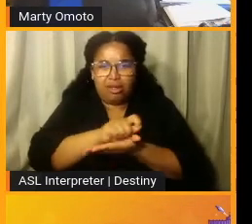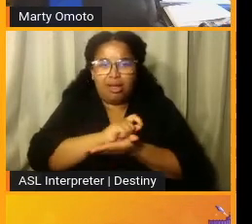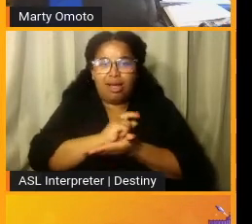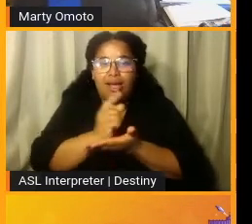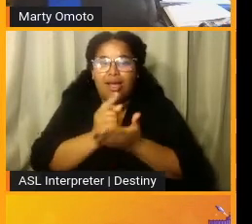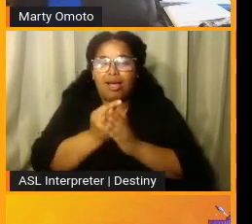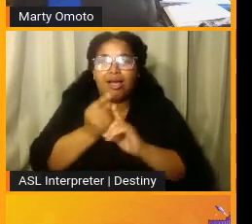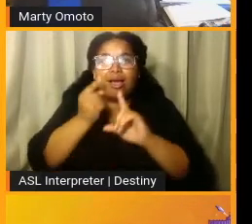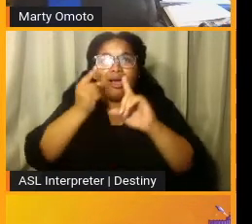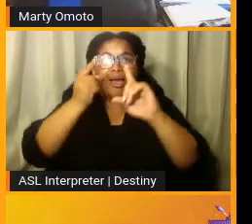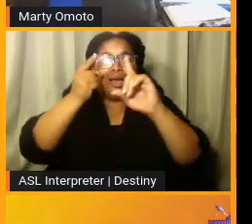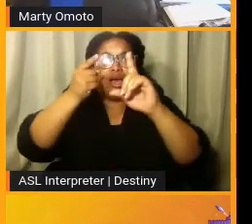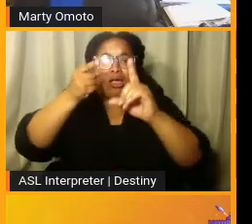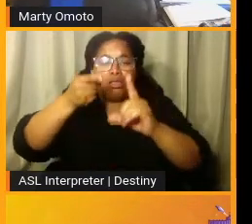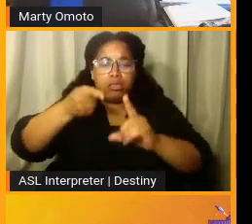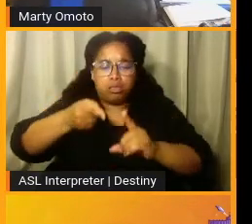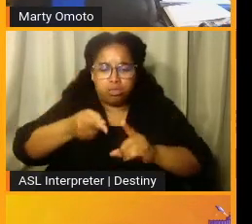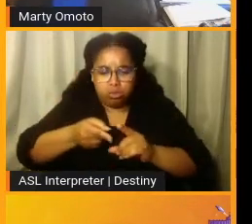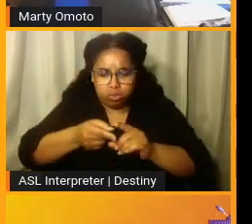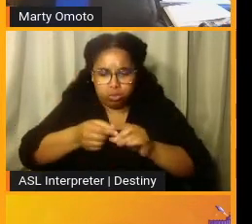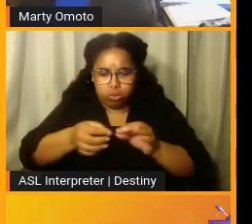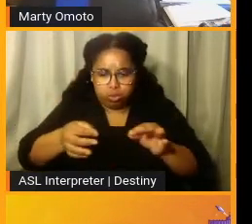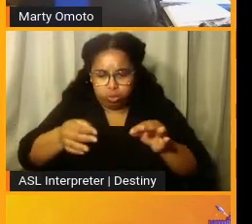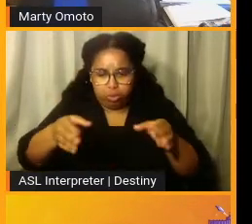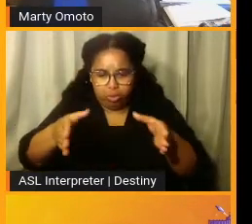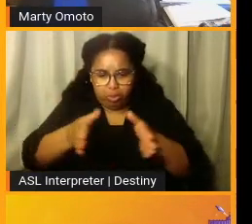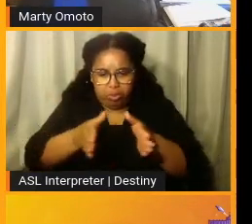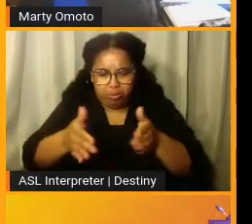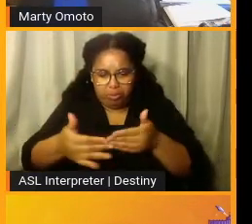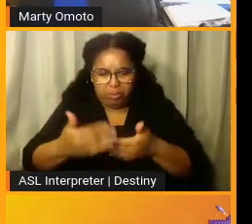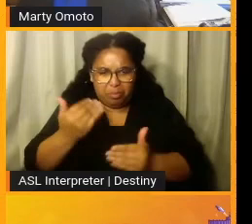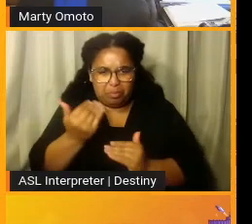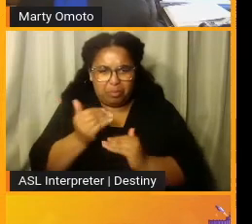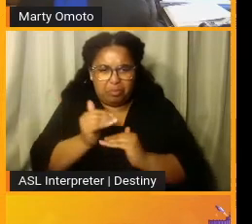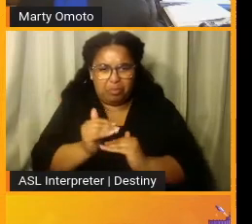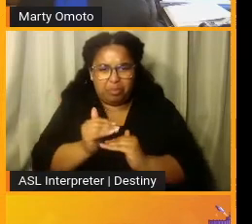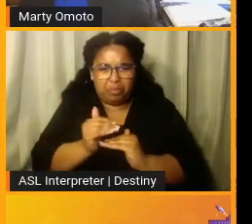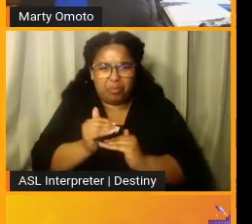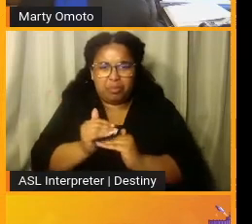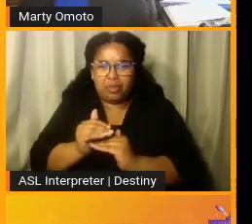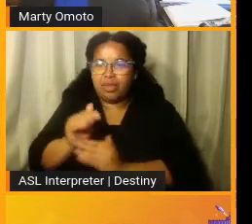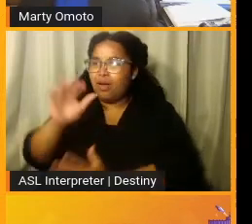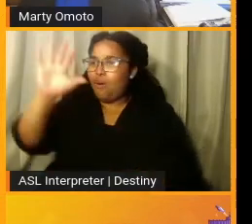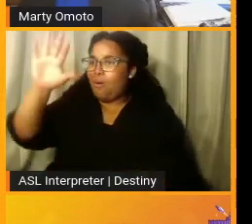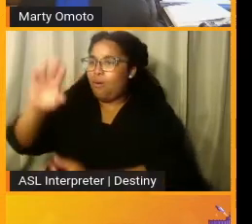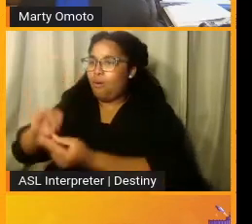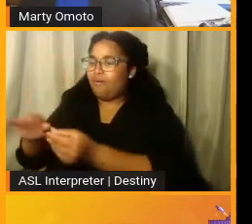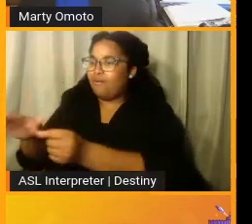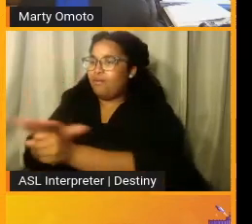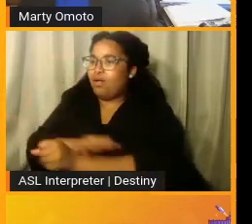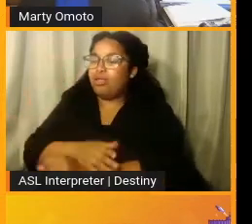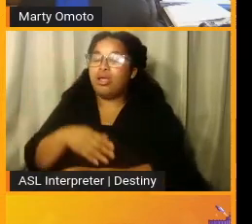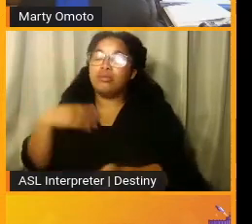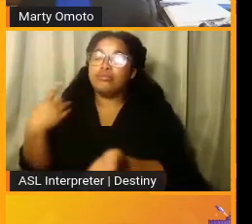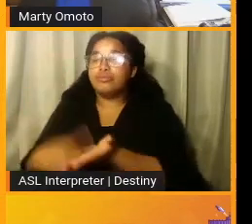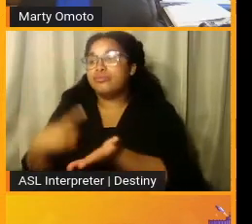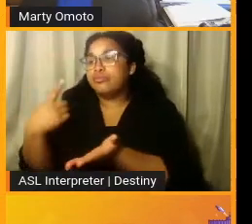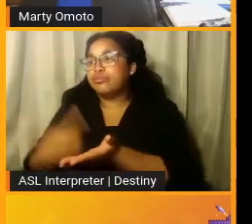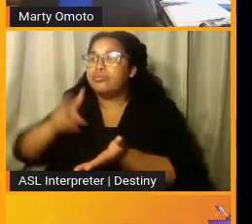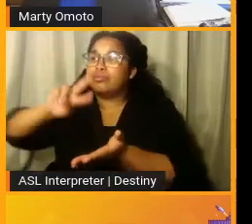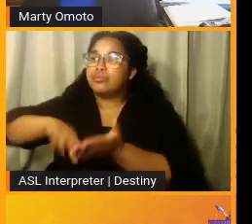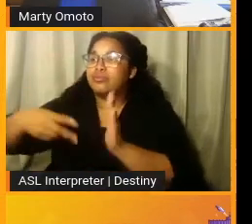lines or dotted eyes sitting there whole. They discuss and describe define our